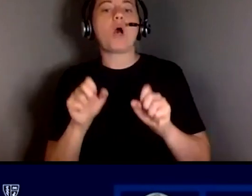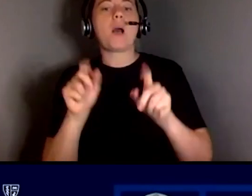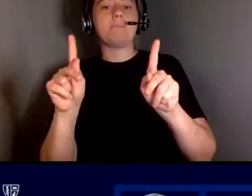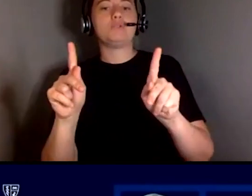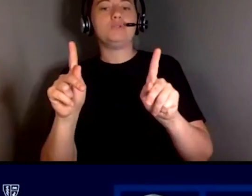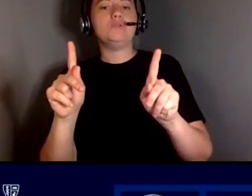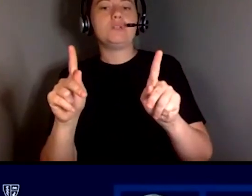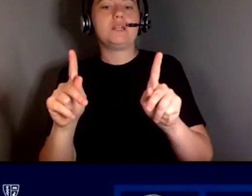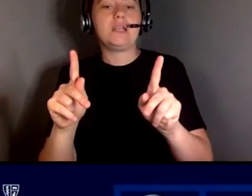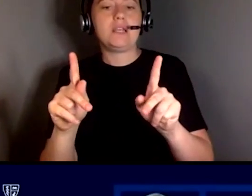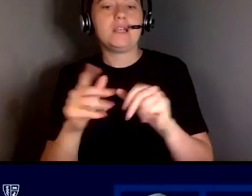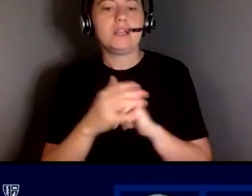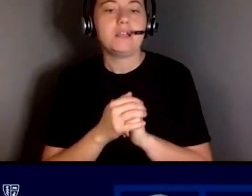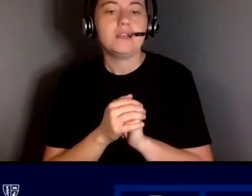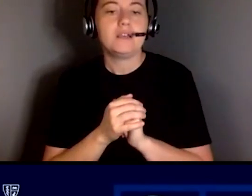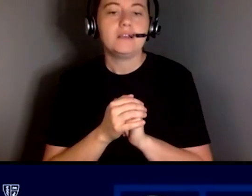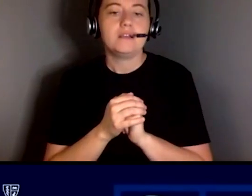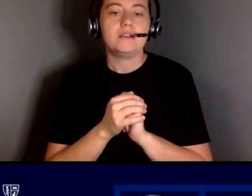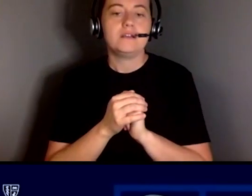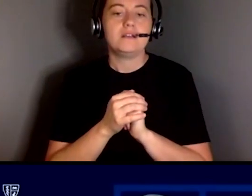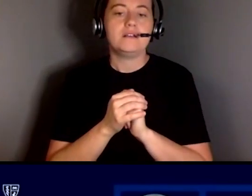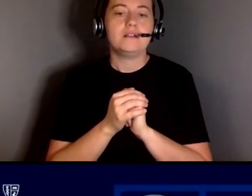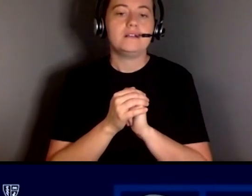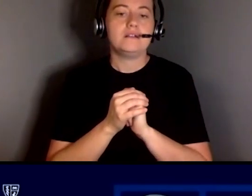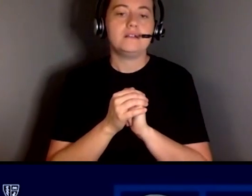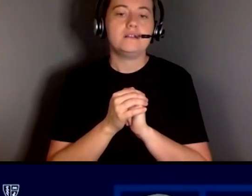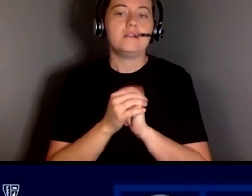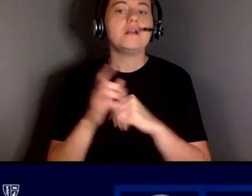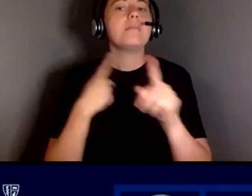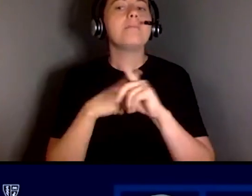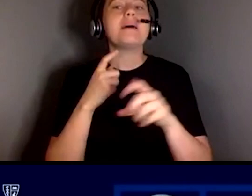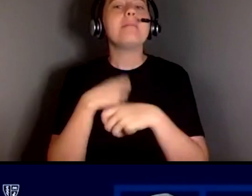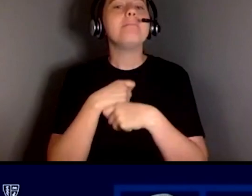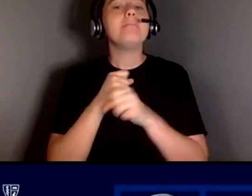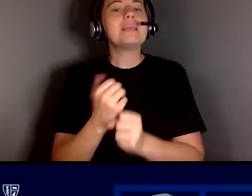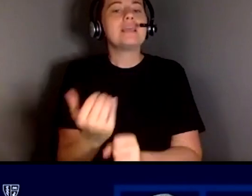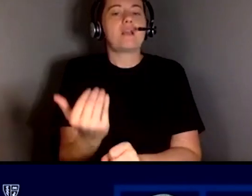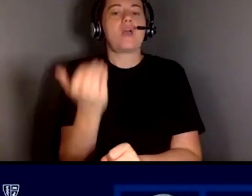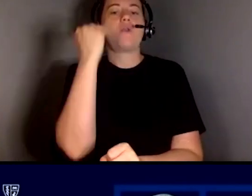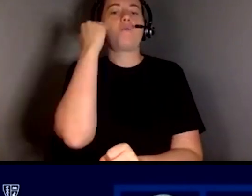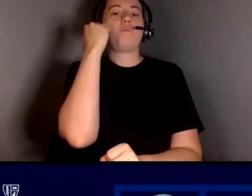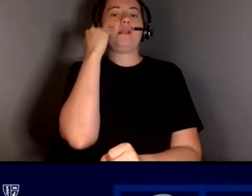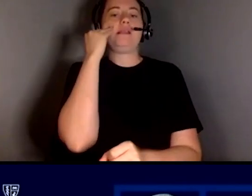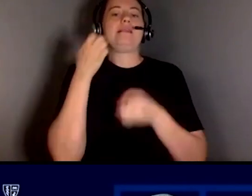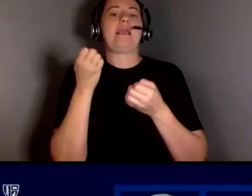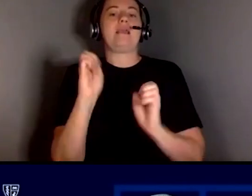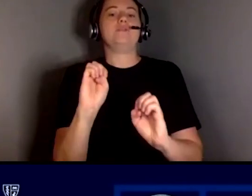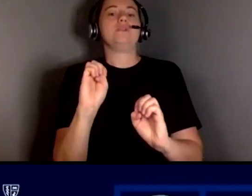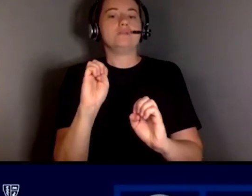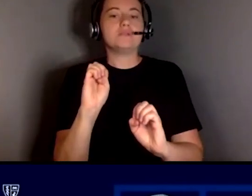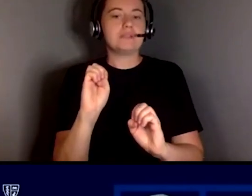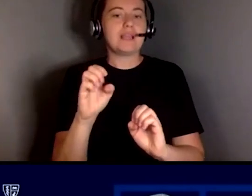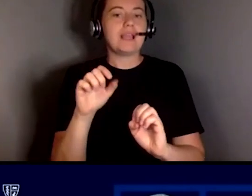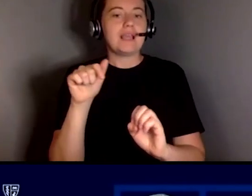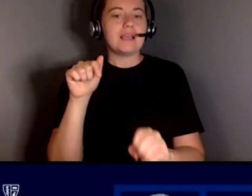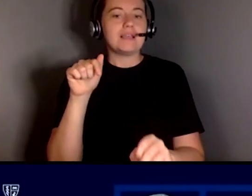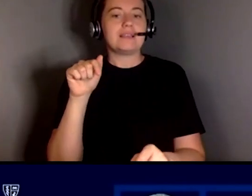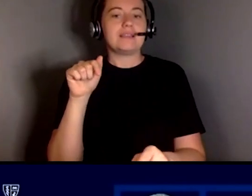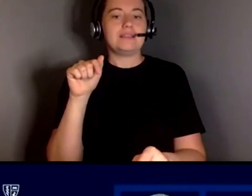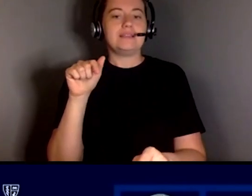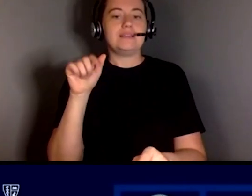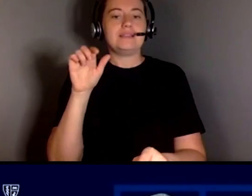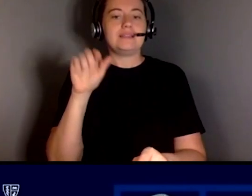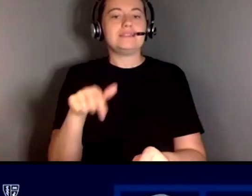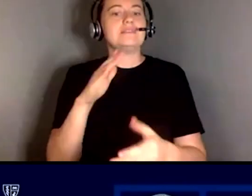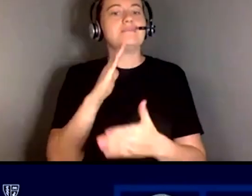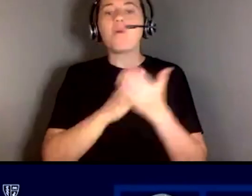use but making a conscious effort to make people understand that this is truly part of your mission and that